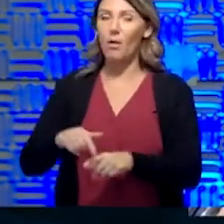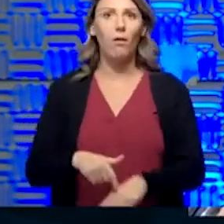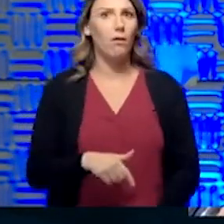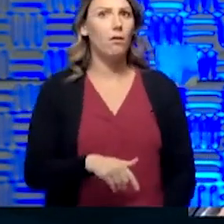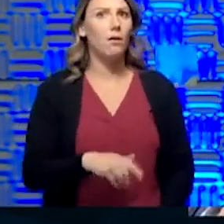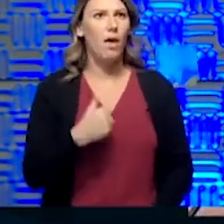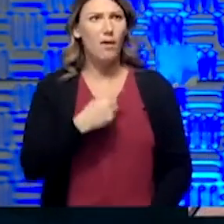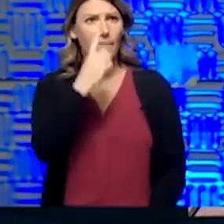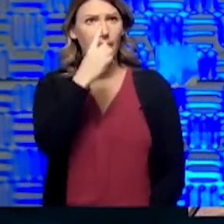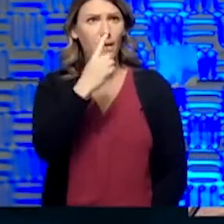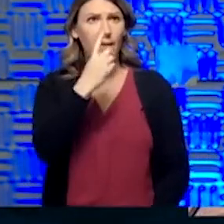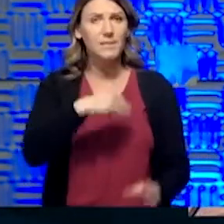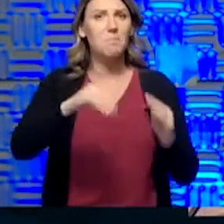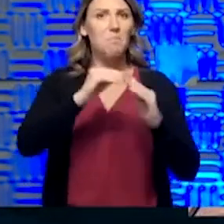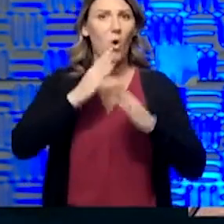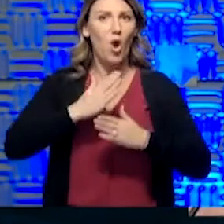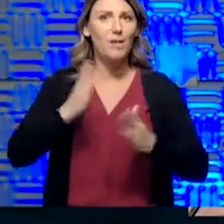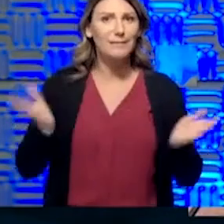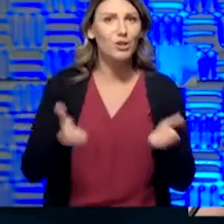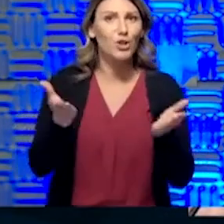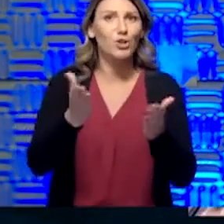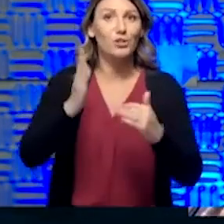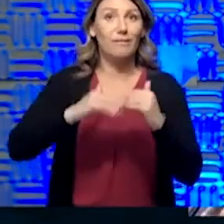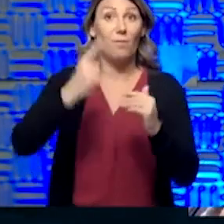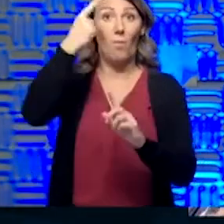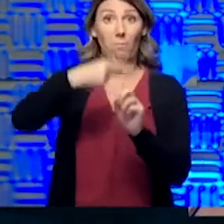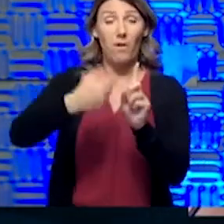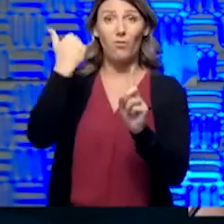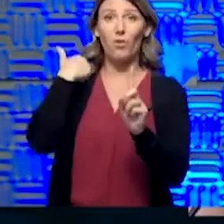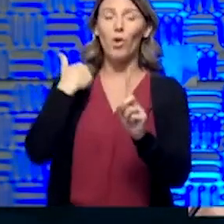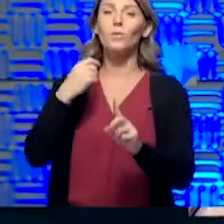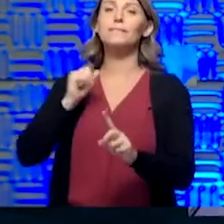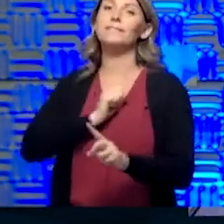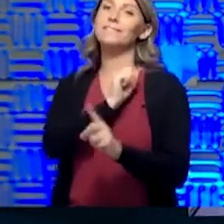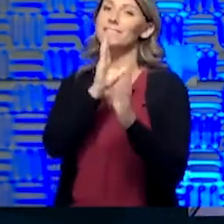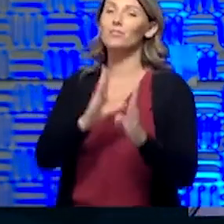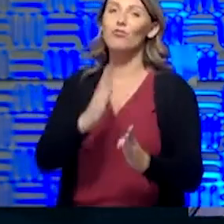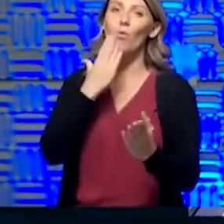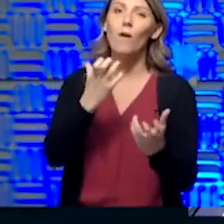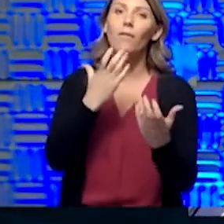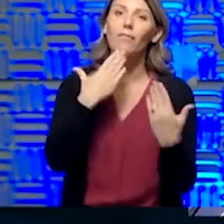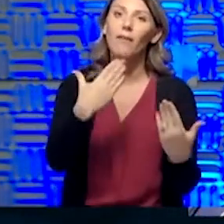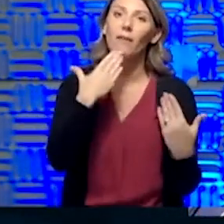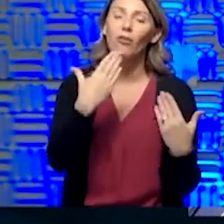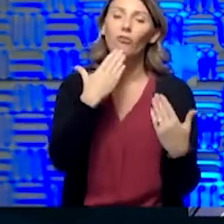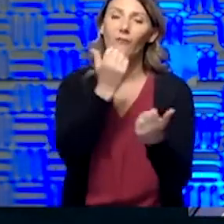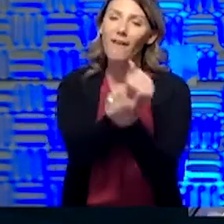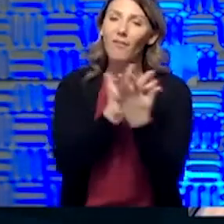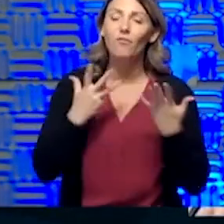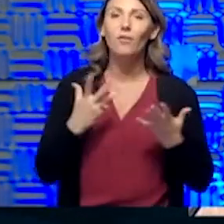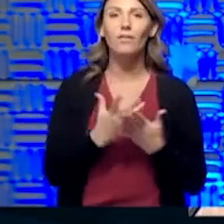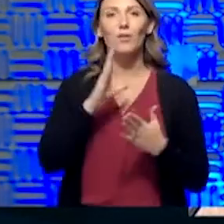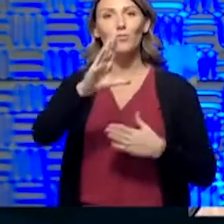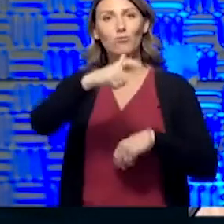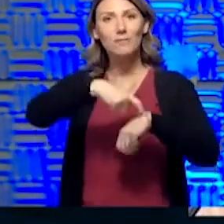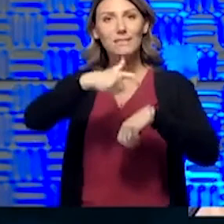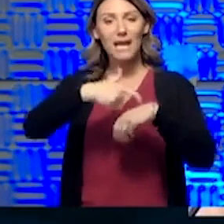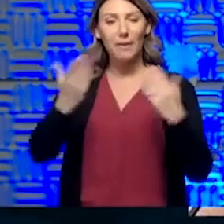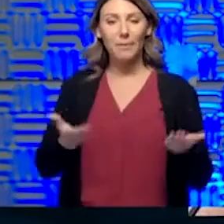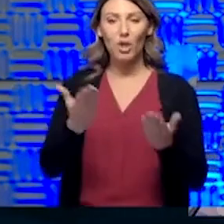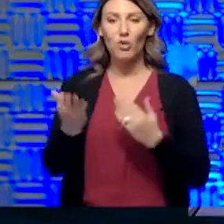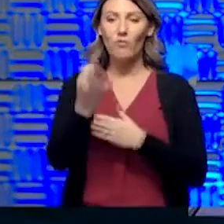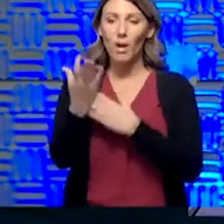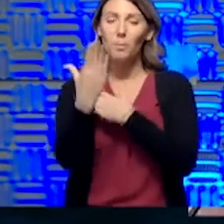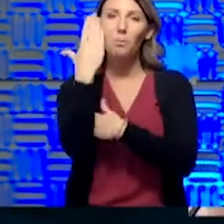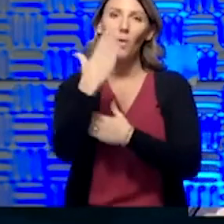actually much more encouraging than it was even a month ago. So, Senator, I want to thank you for all the service you give and for your time here on Friday mornings. It is